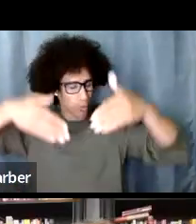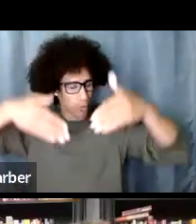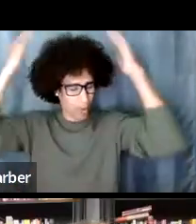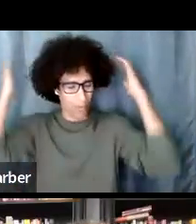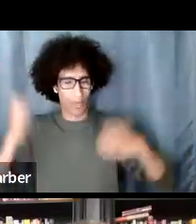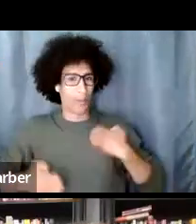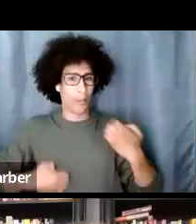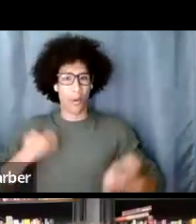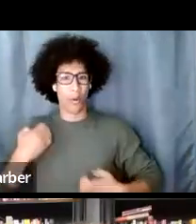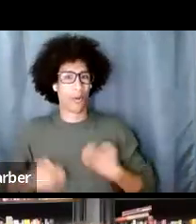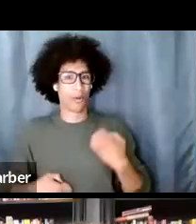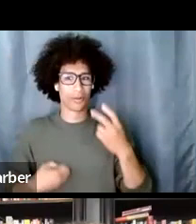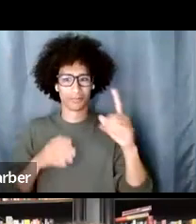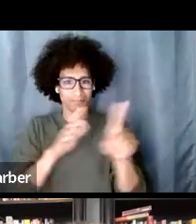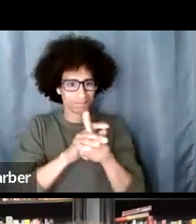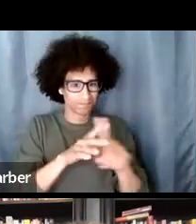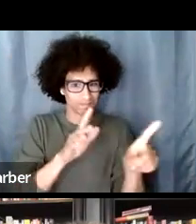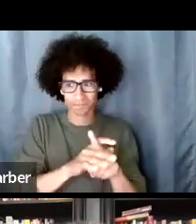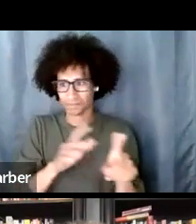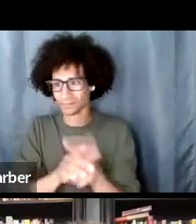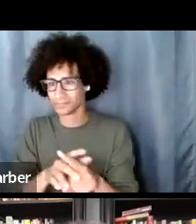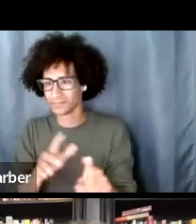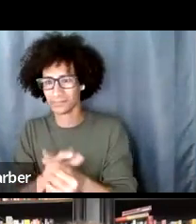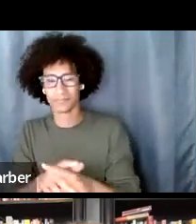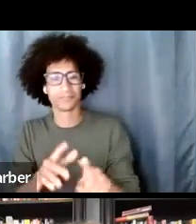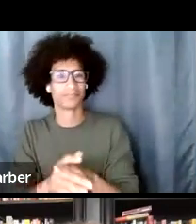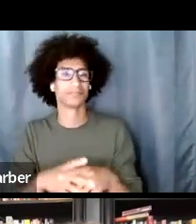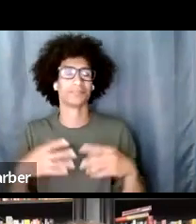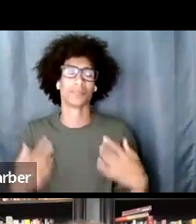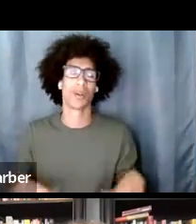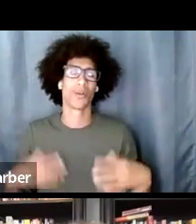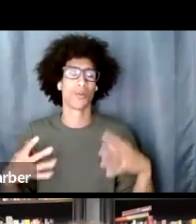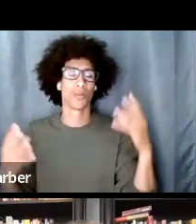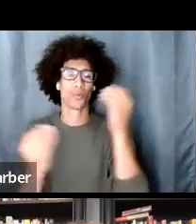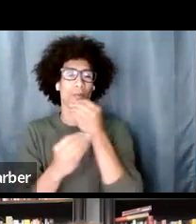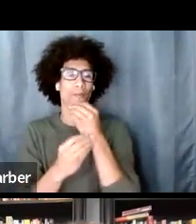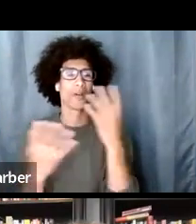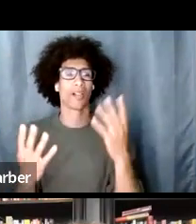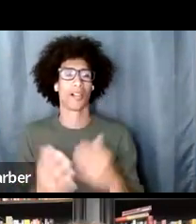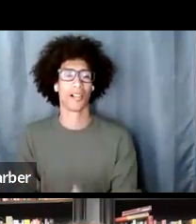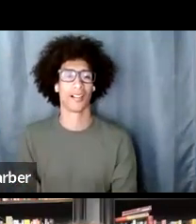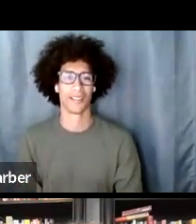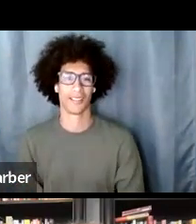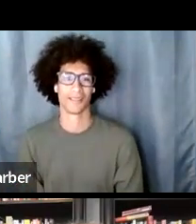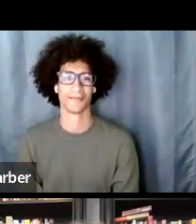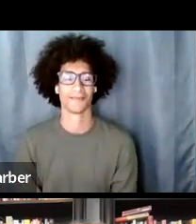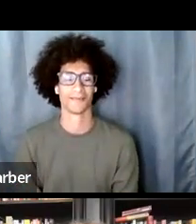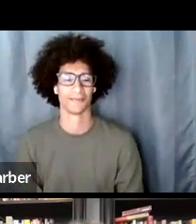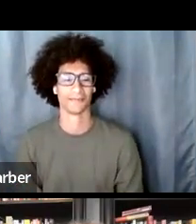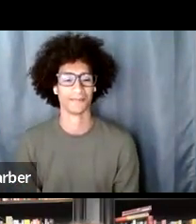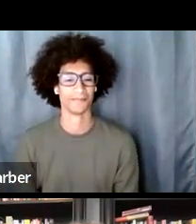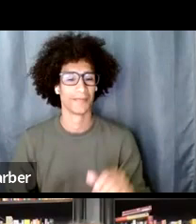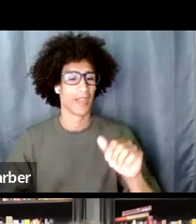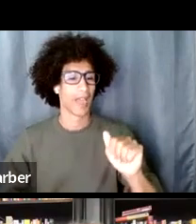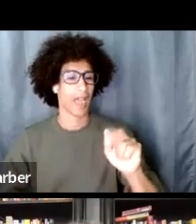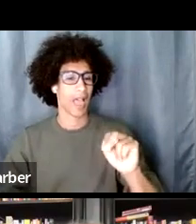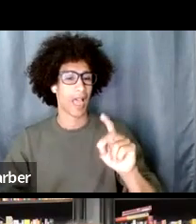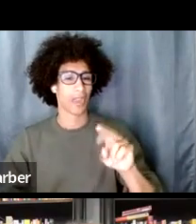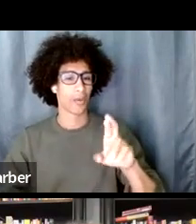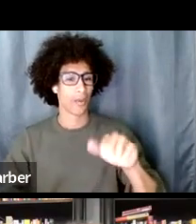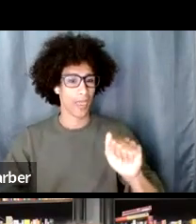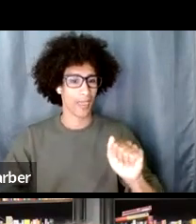my god this is amazing this is so beautiful thank you so much hi andrea oh thank you all